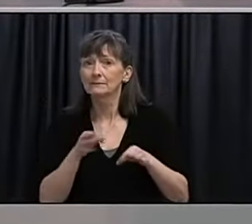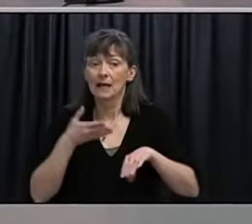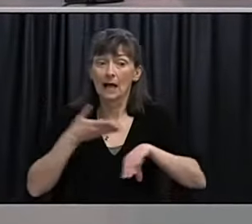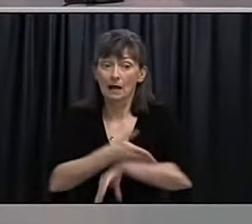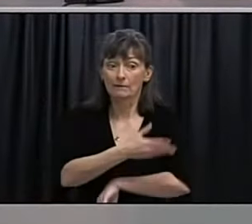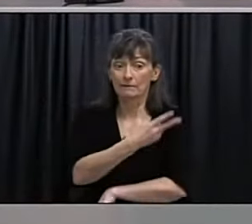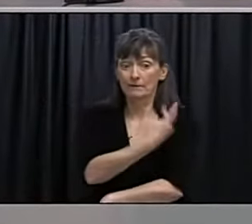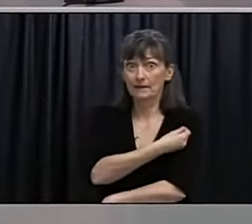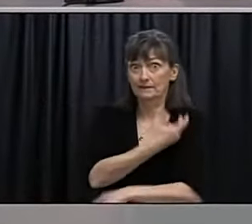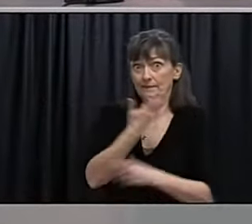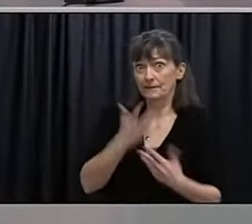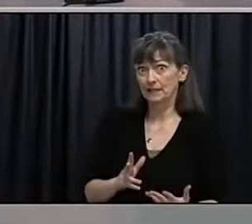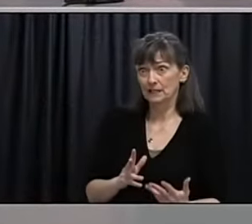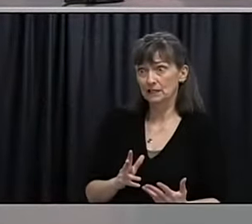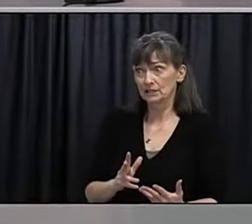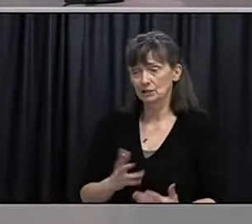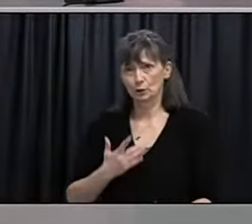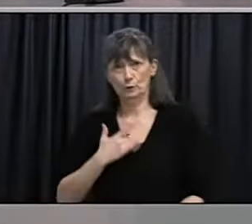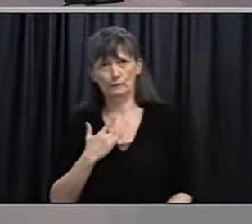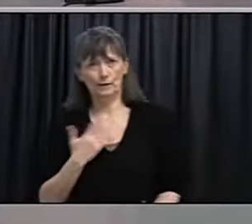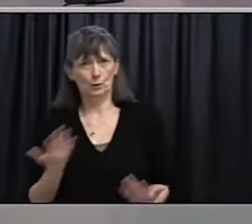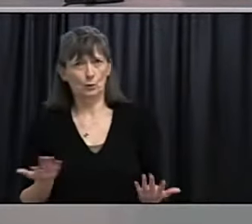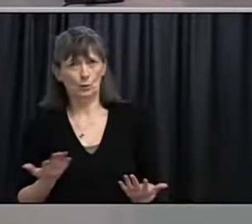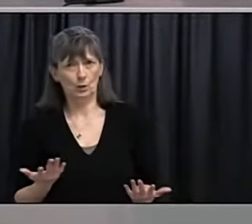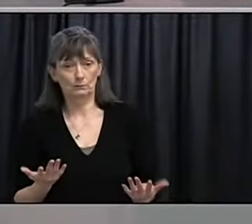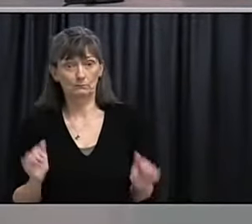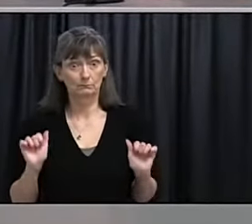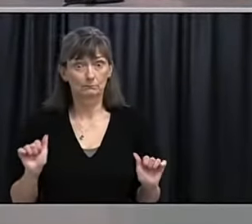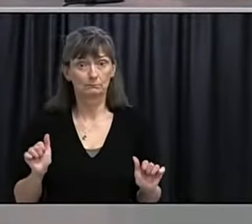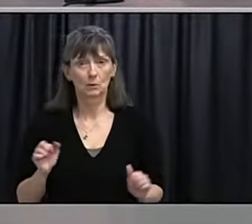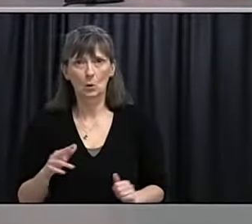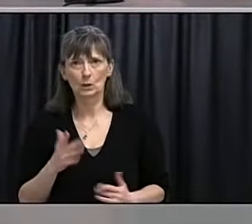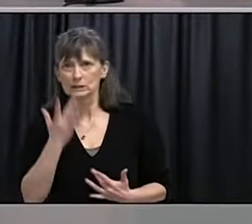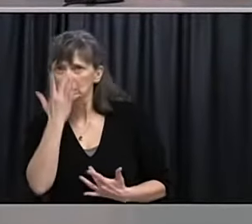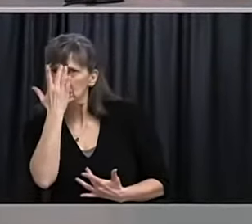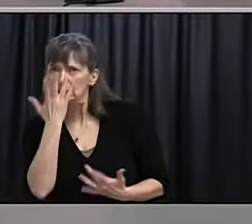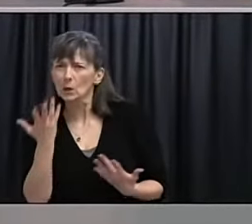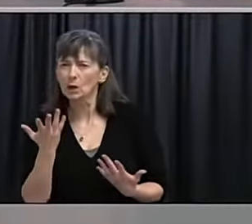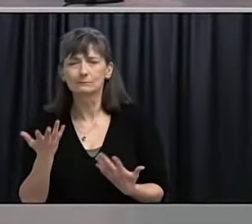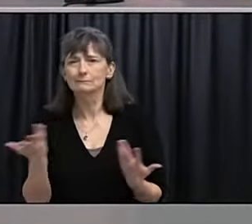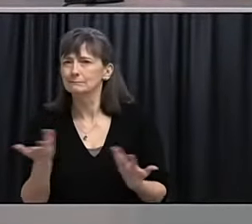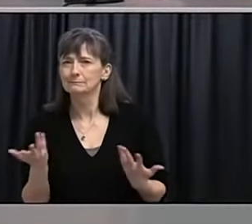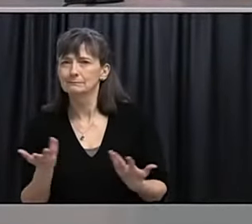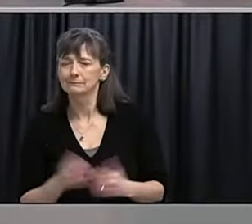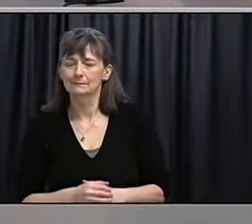after vaccination reaches the majority of our population that decides to take advantage of it.